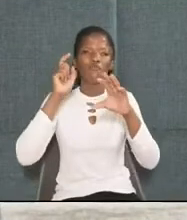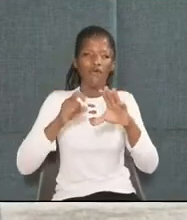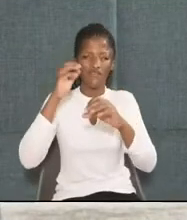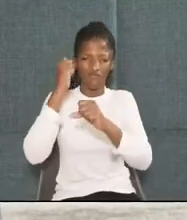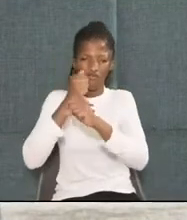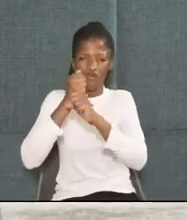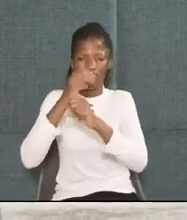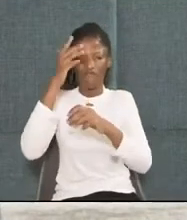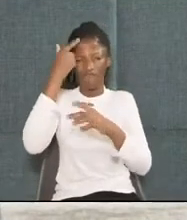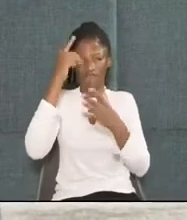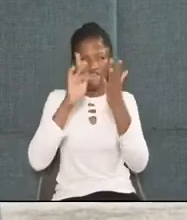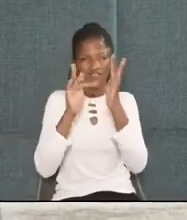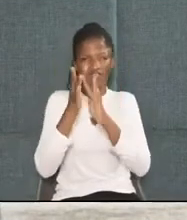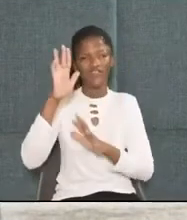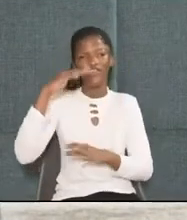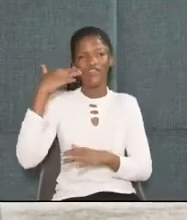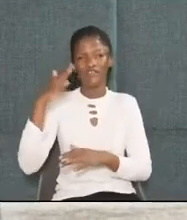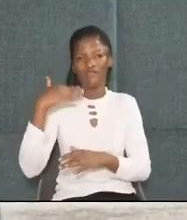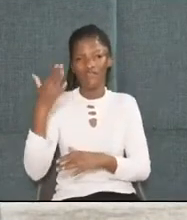for Jesus every day.